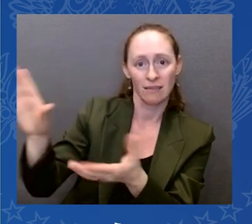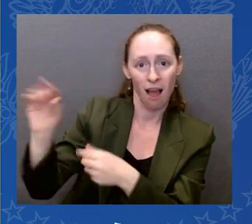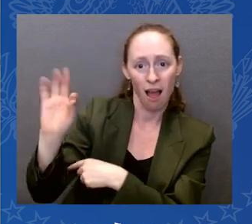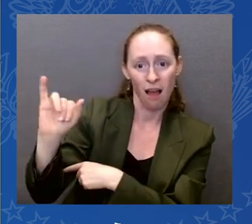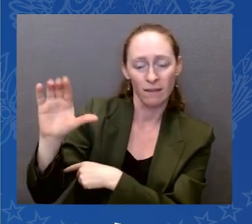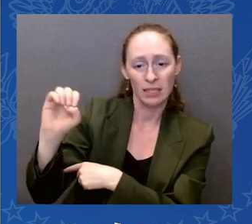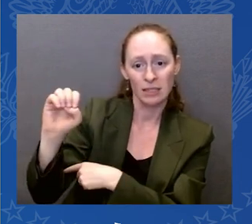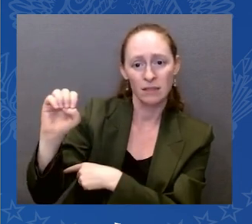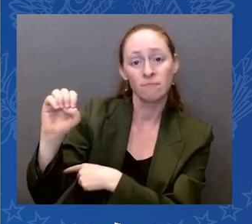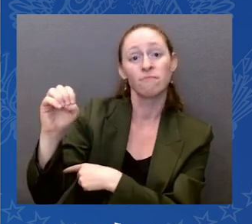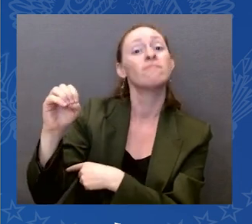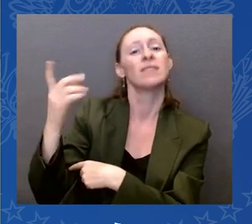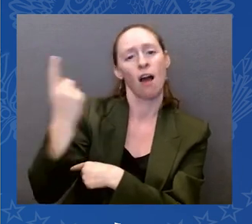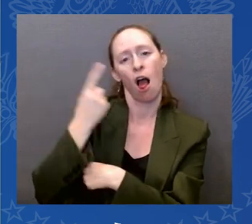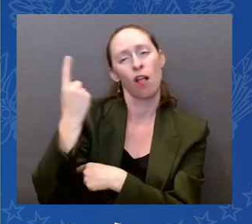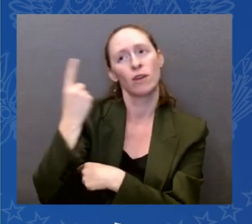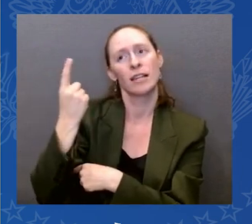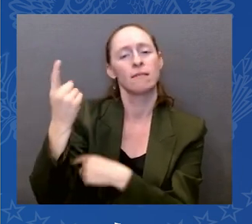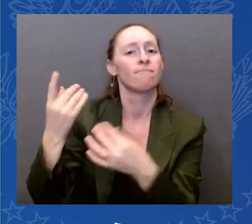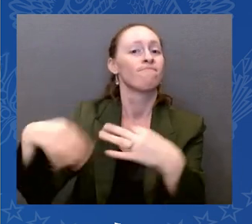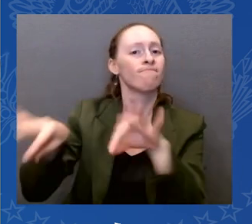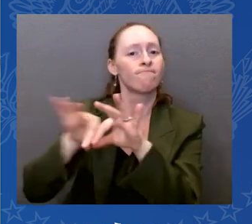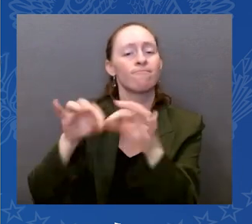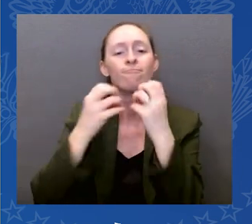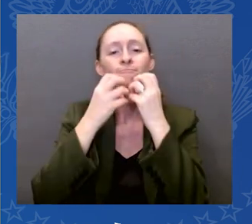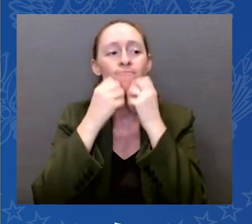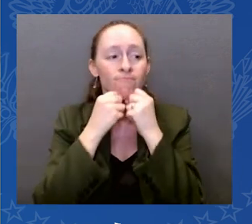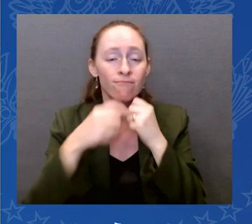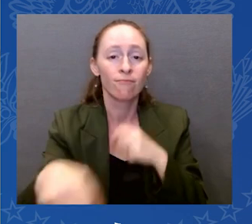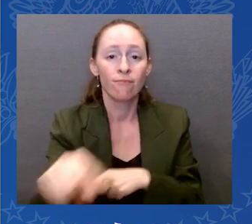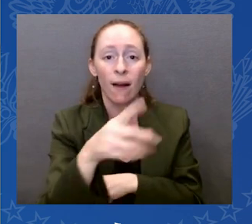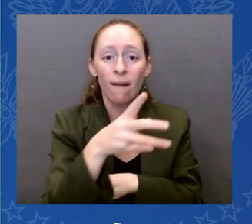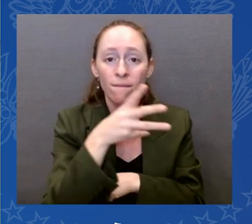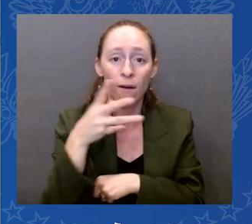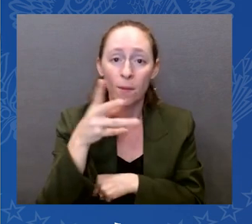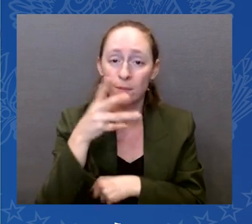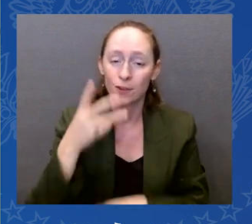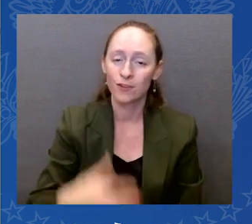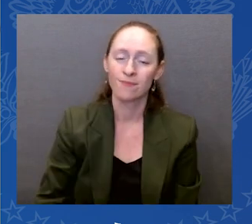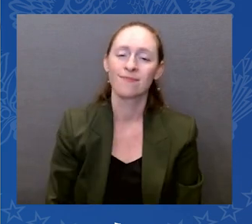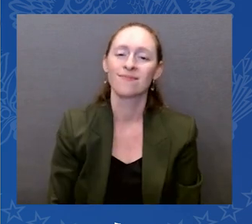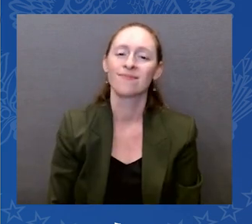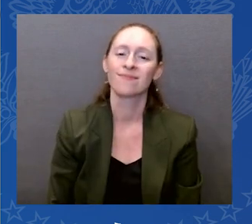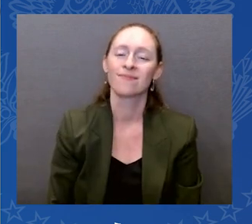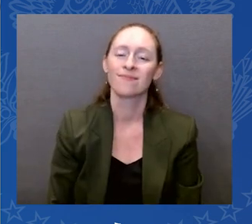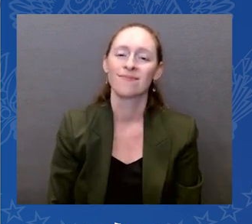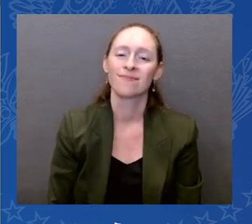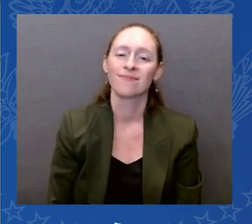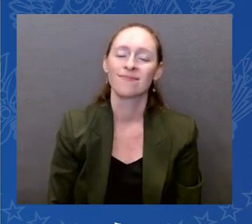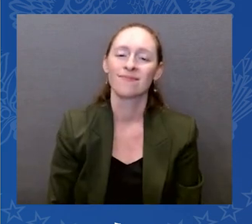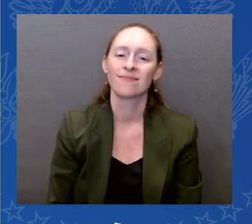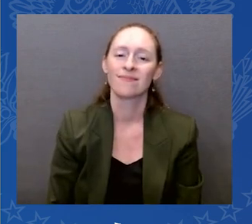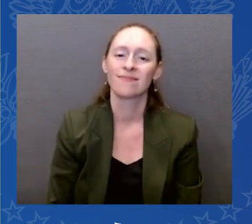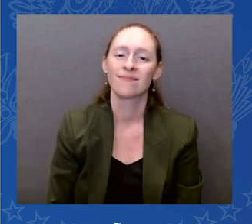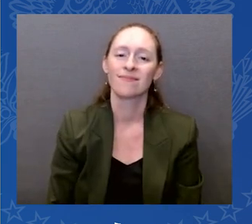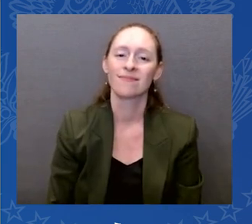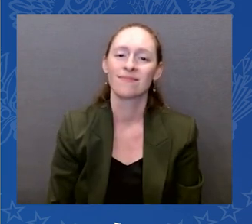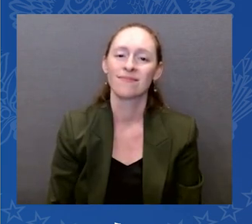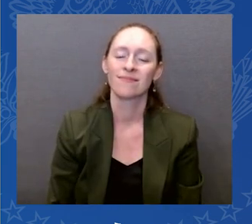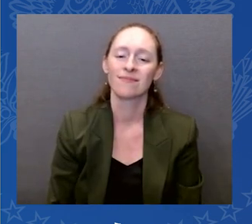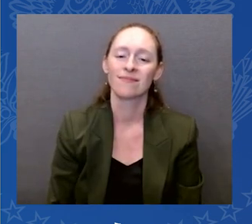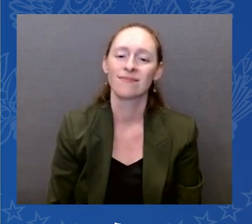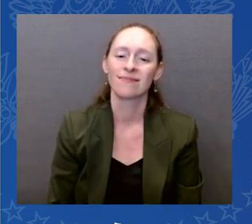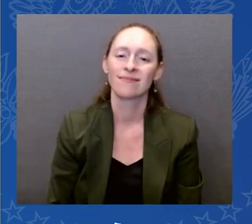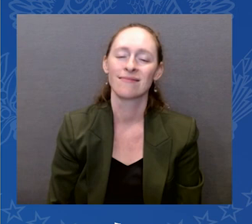for Mr. Chavez and the farm workers. The fact is, no president in the last 80